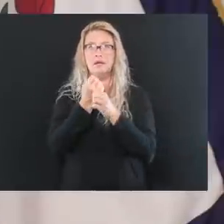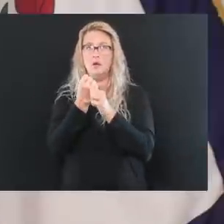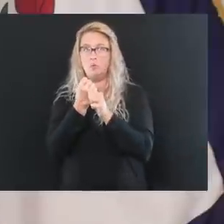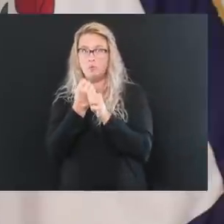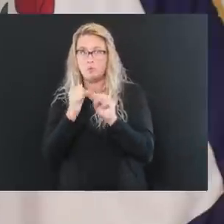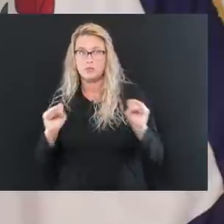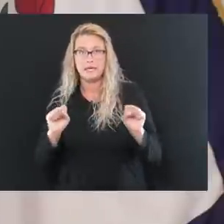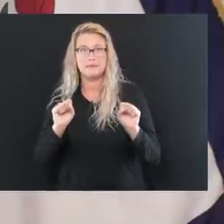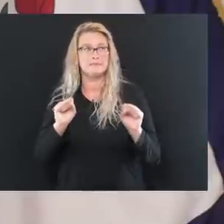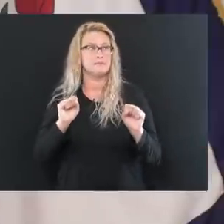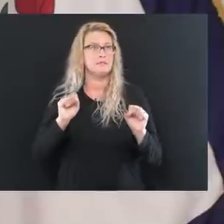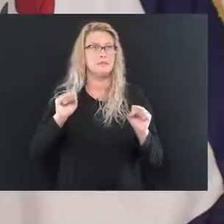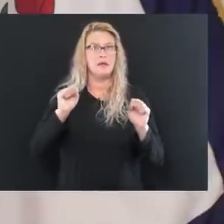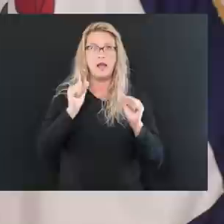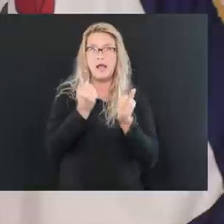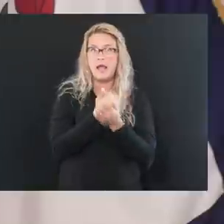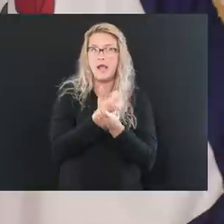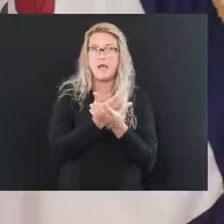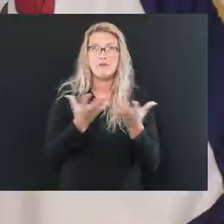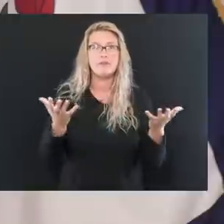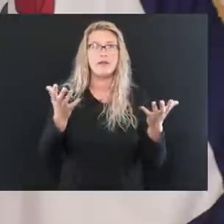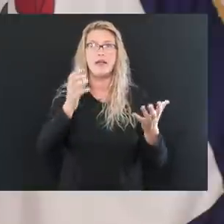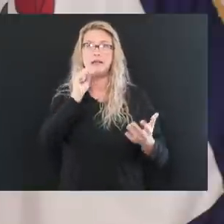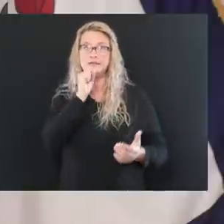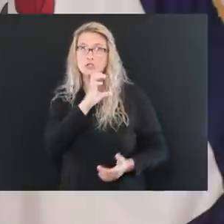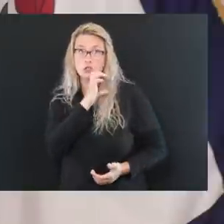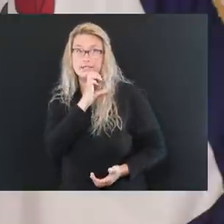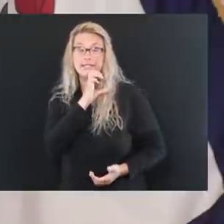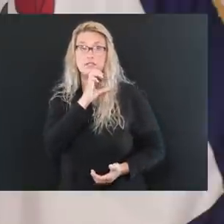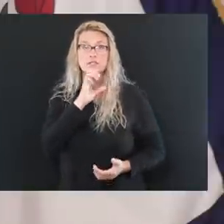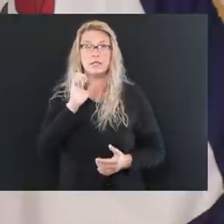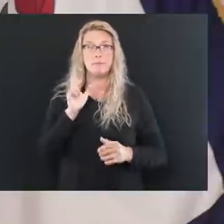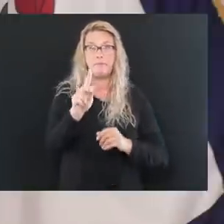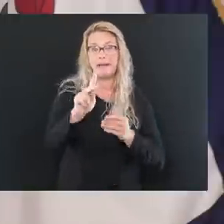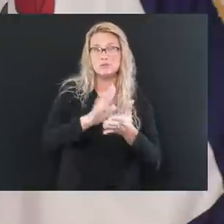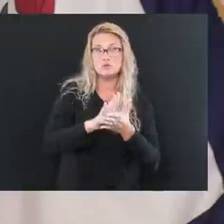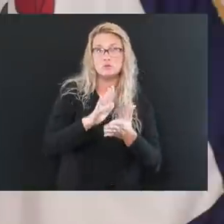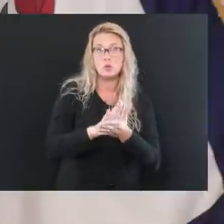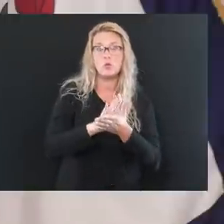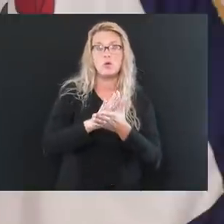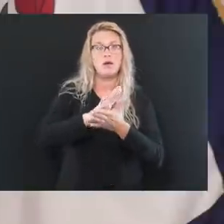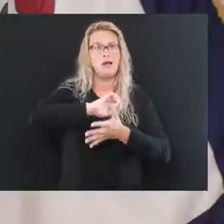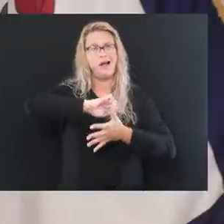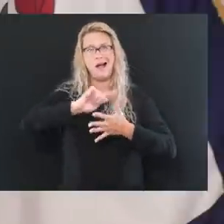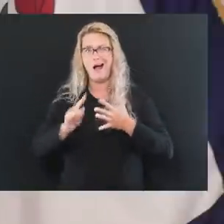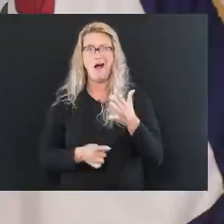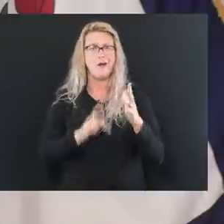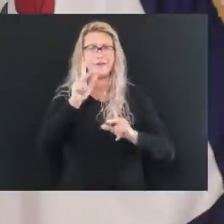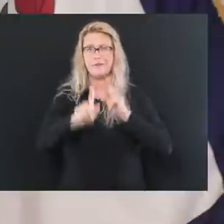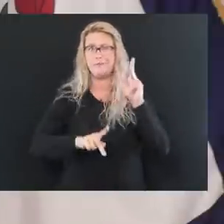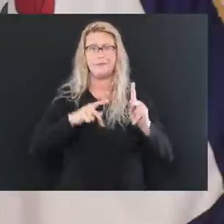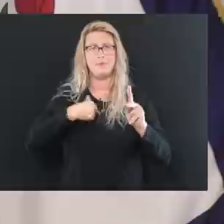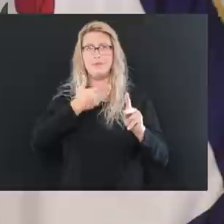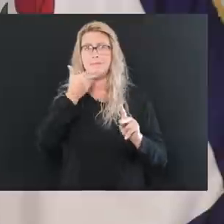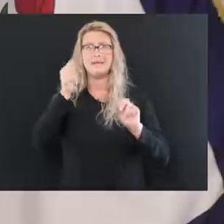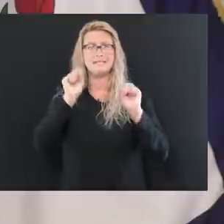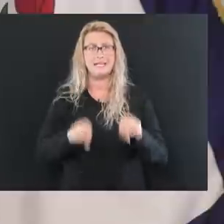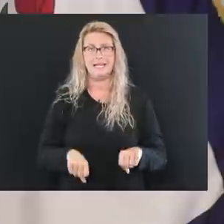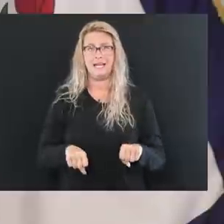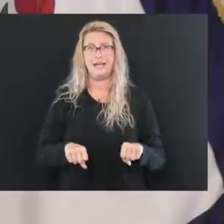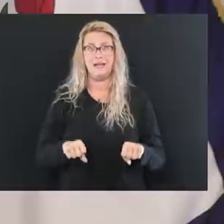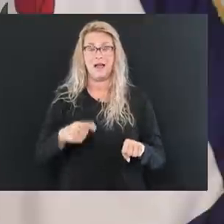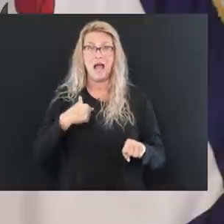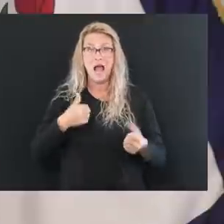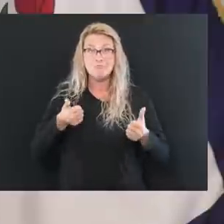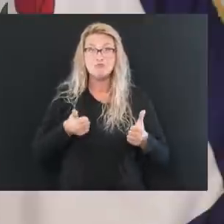to get us back to school, to try to protect the elderly, to try to protect all those in every way I possibly can. I tried to do the